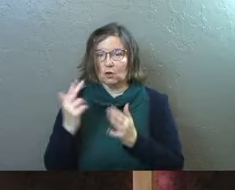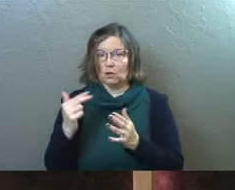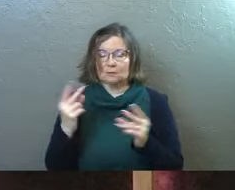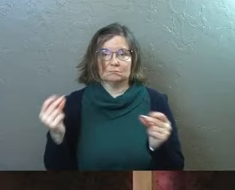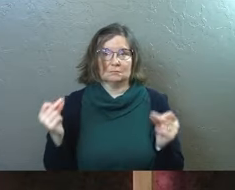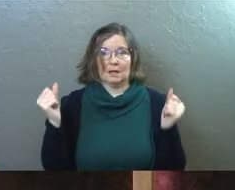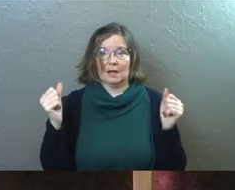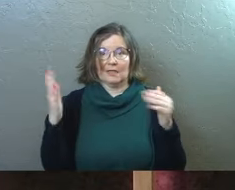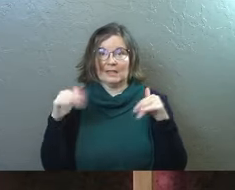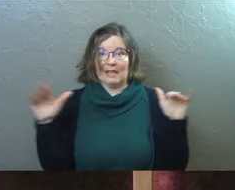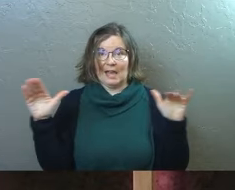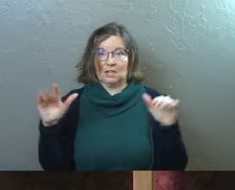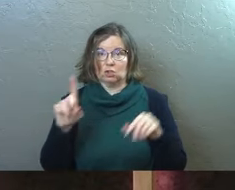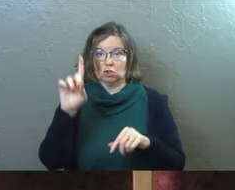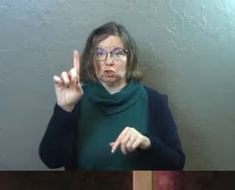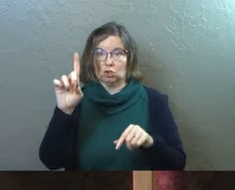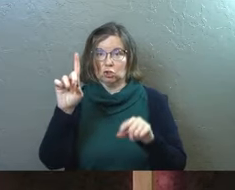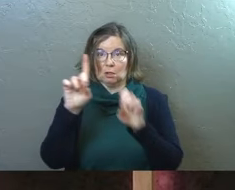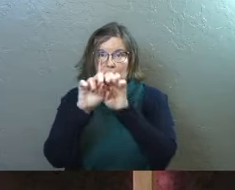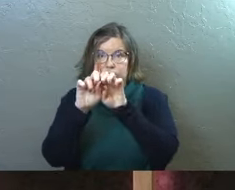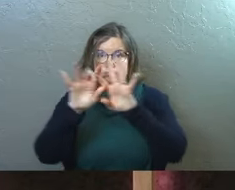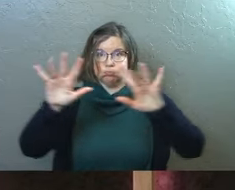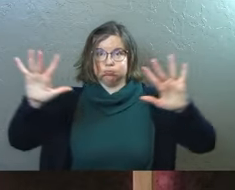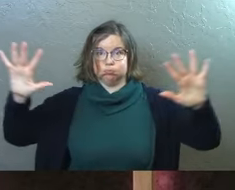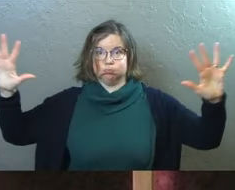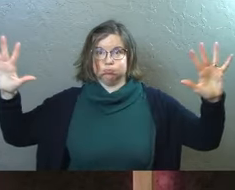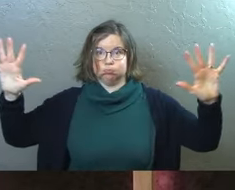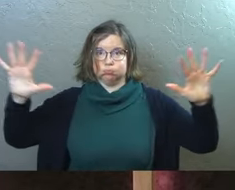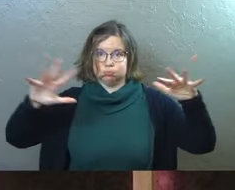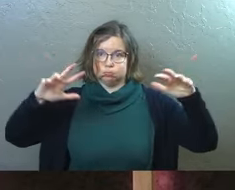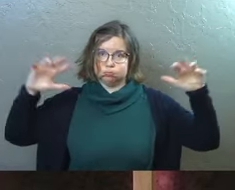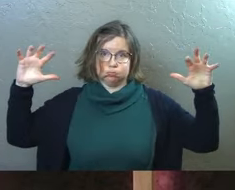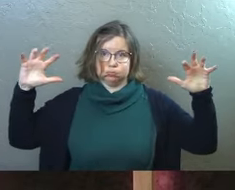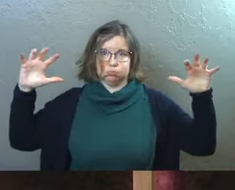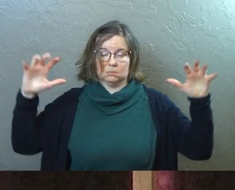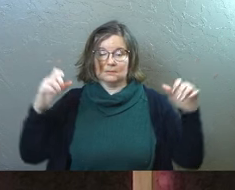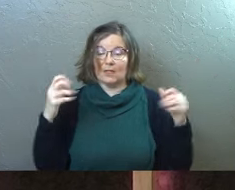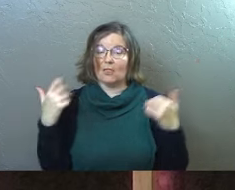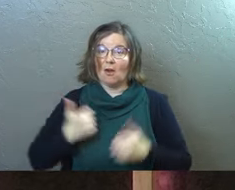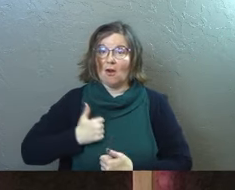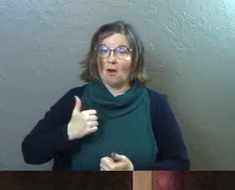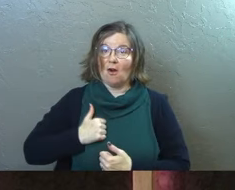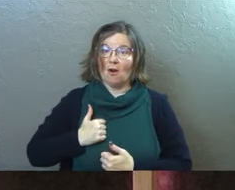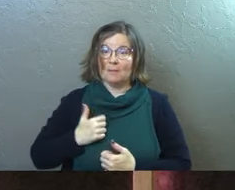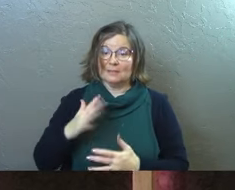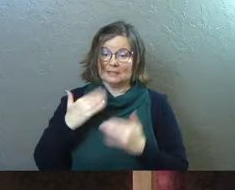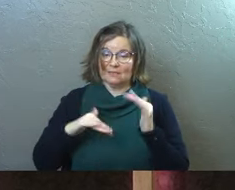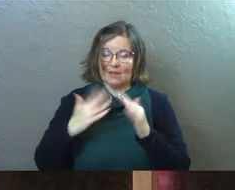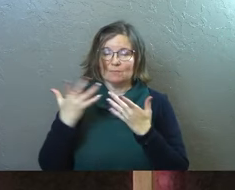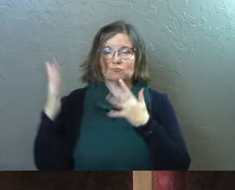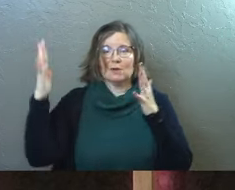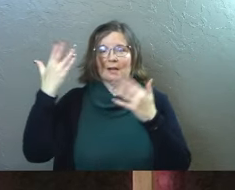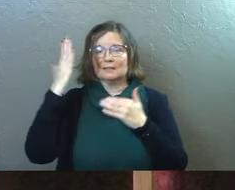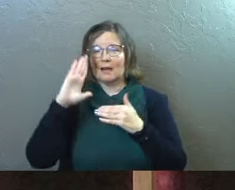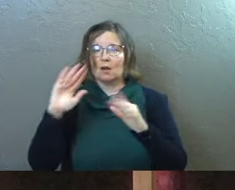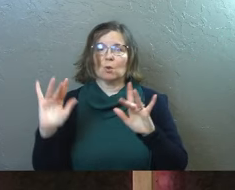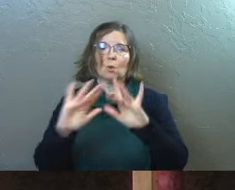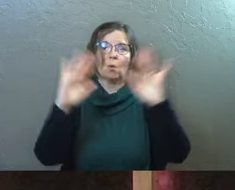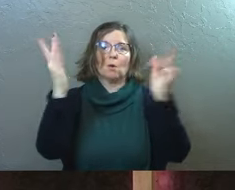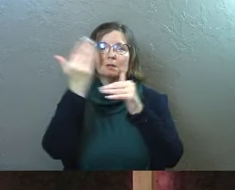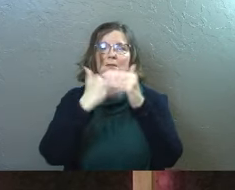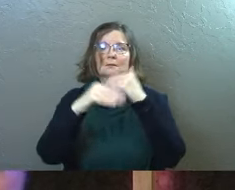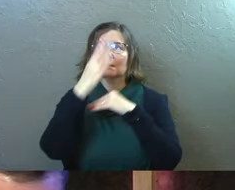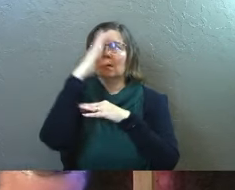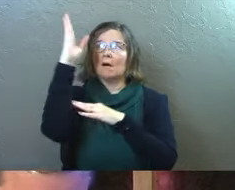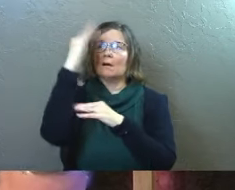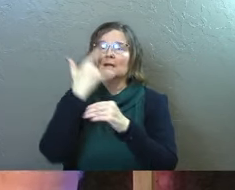suddenly the angel was joined by a vast host of others, the armies of heaven, praising God and saying glory to God in the highest heaven